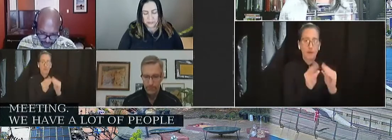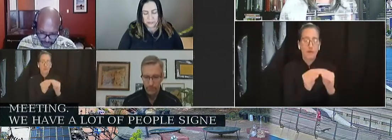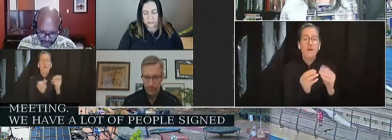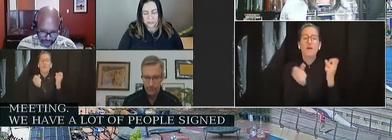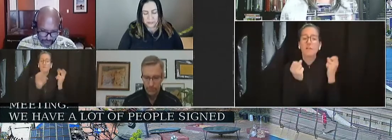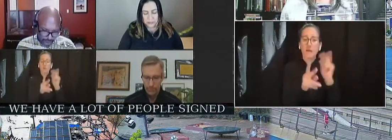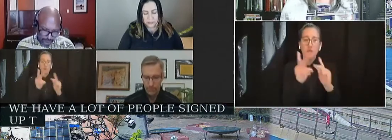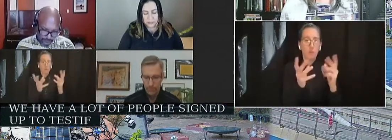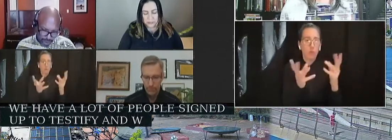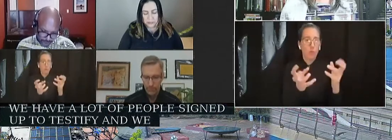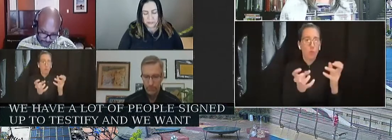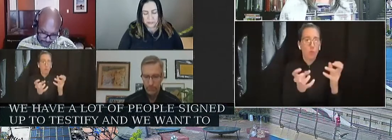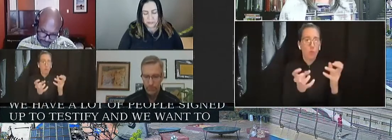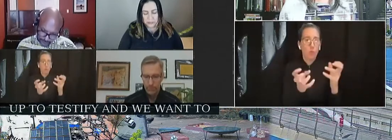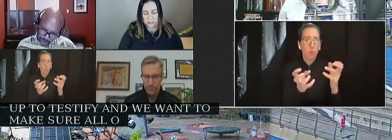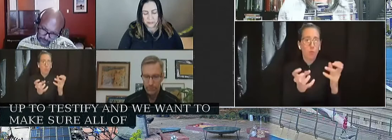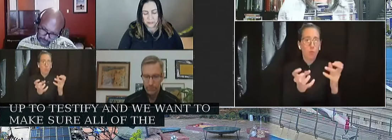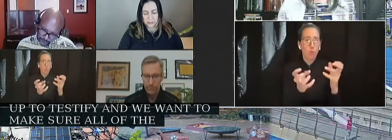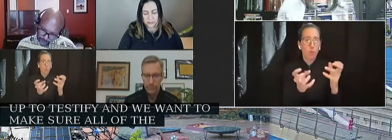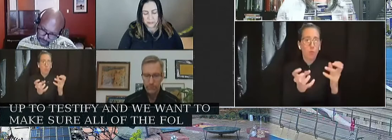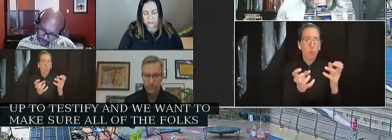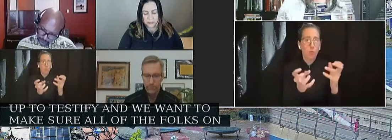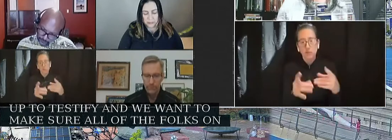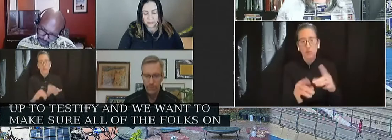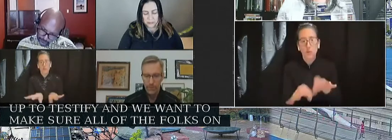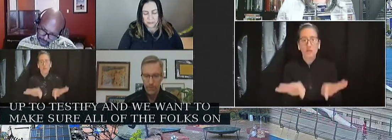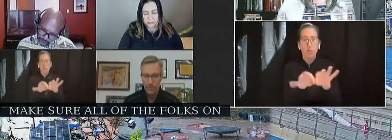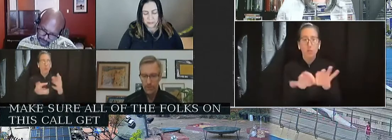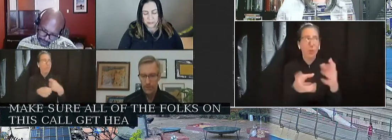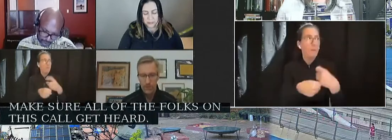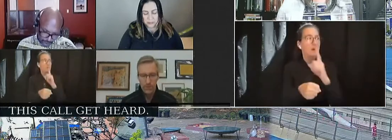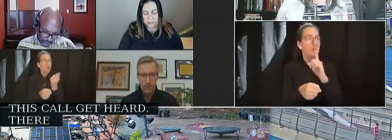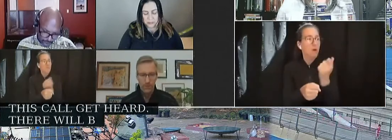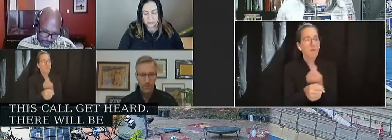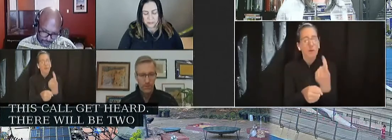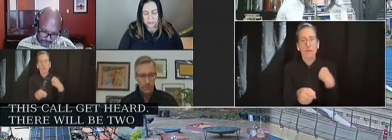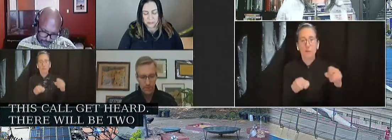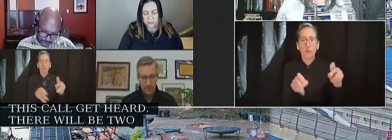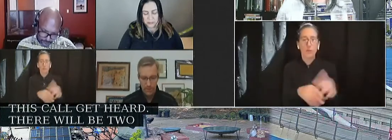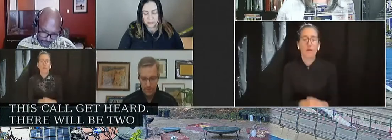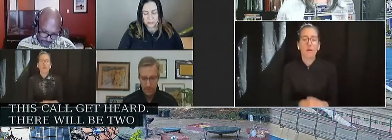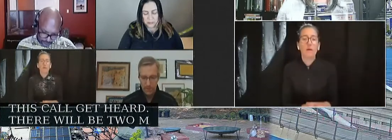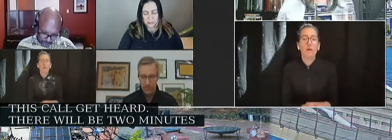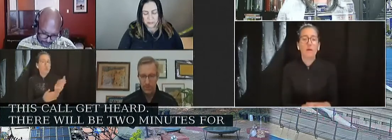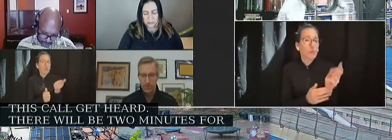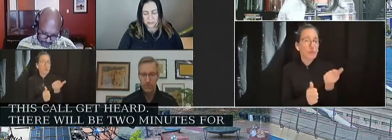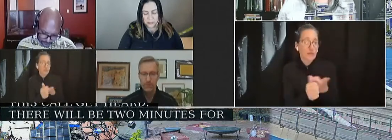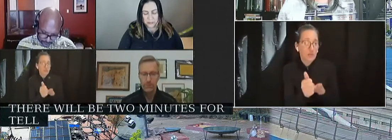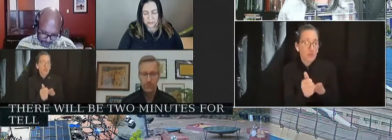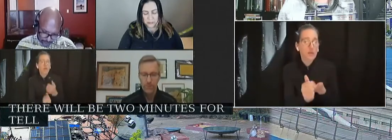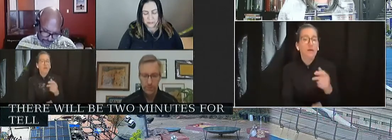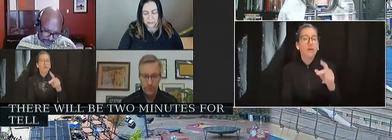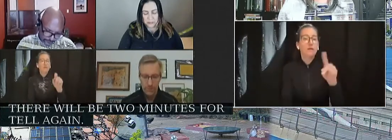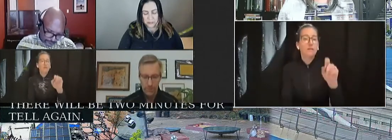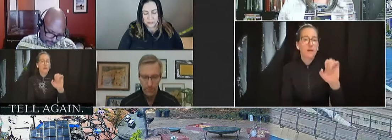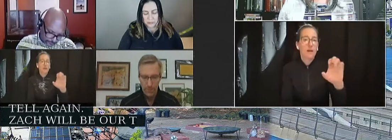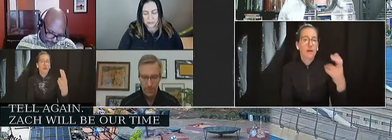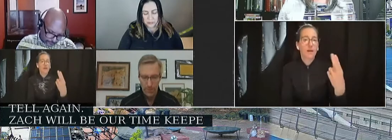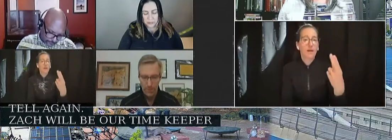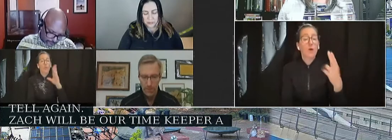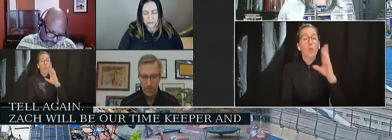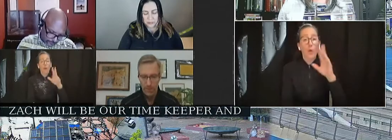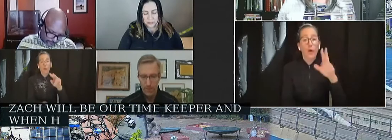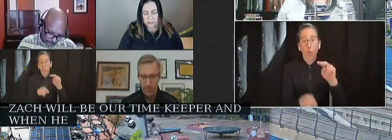that all of the folks on this call get heard. There'll be two minutes for testimony again. Zach will be our timekeeper and then when he says